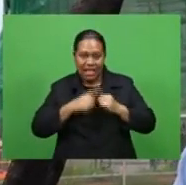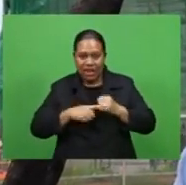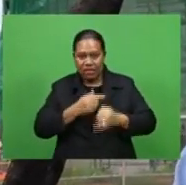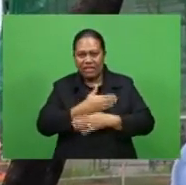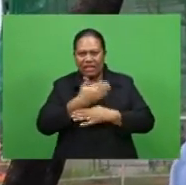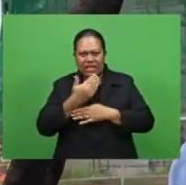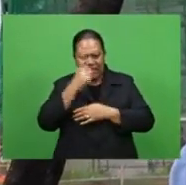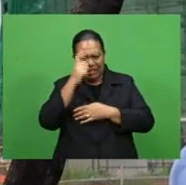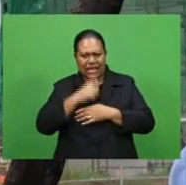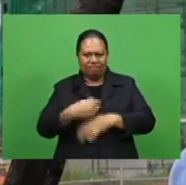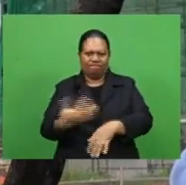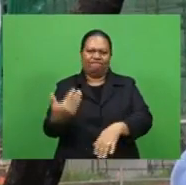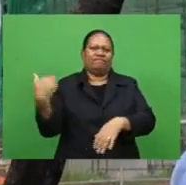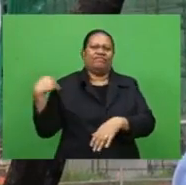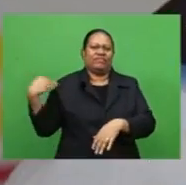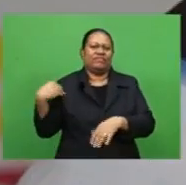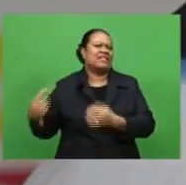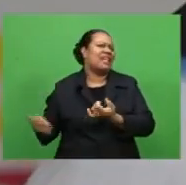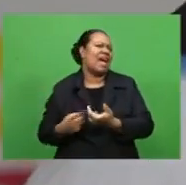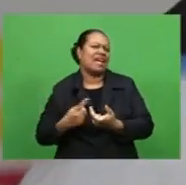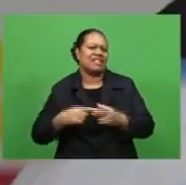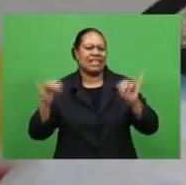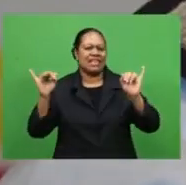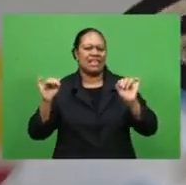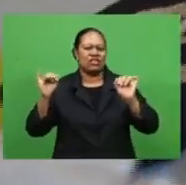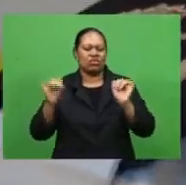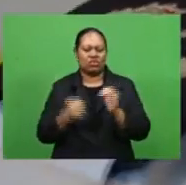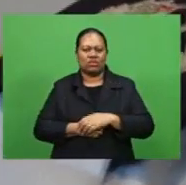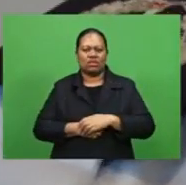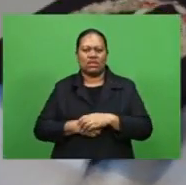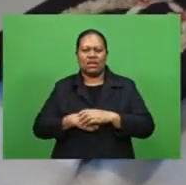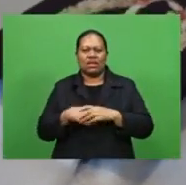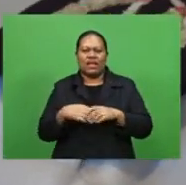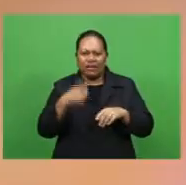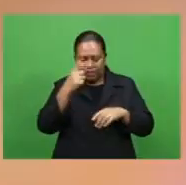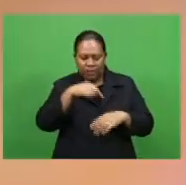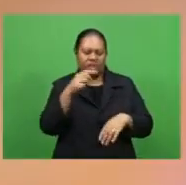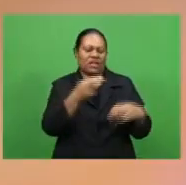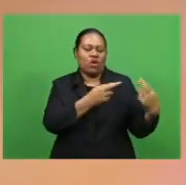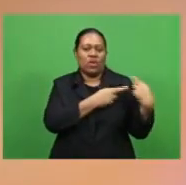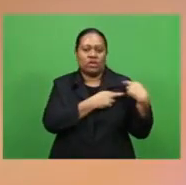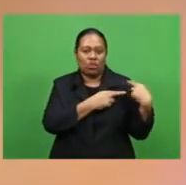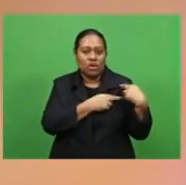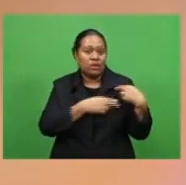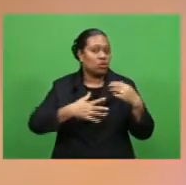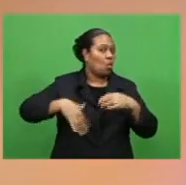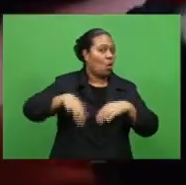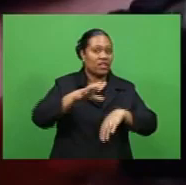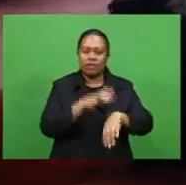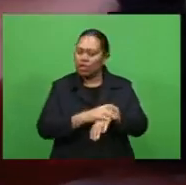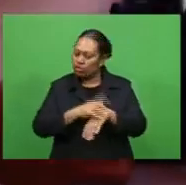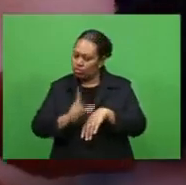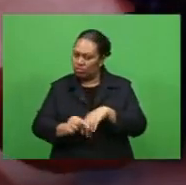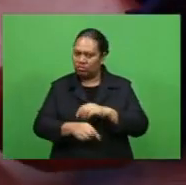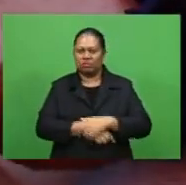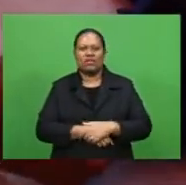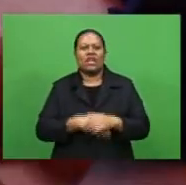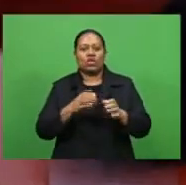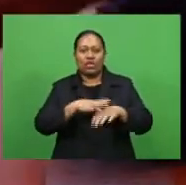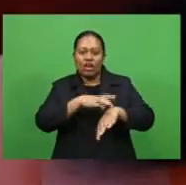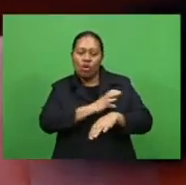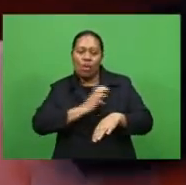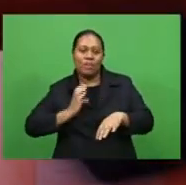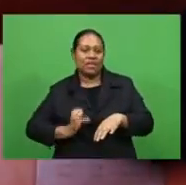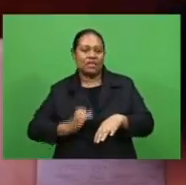criminal landscape and other issues that come in which will fall on the responsibility of police to deal with it the police commissioner